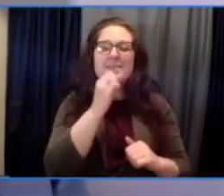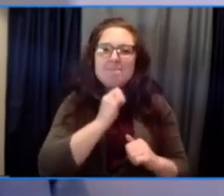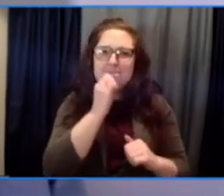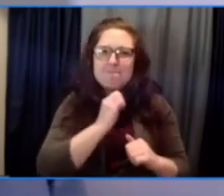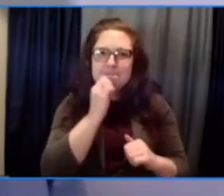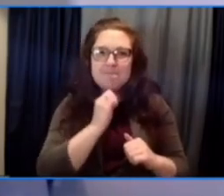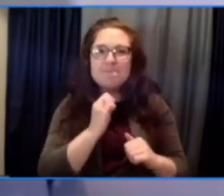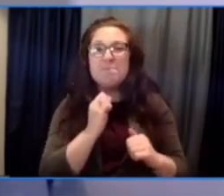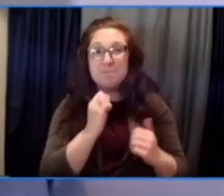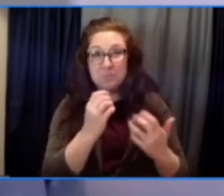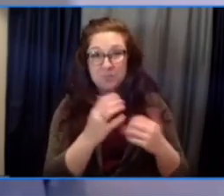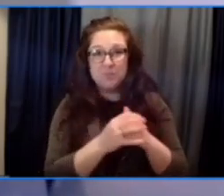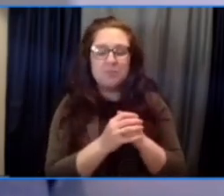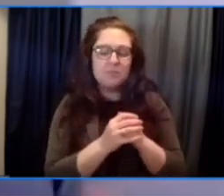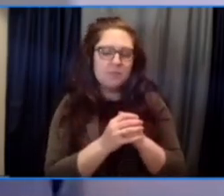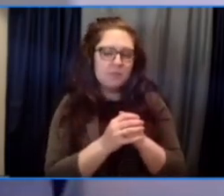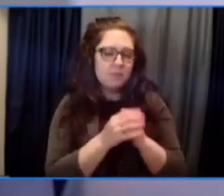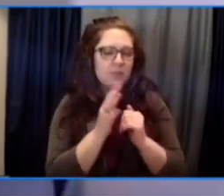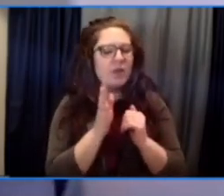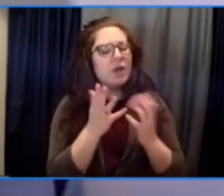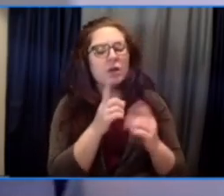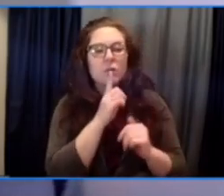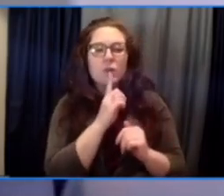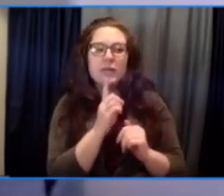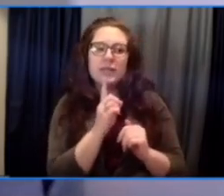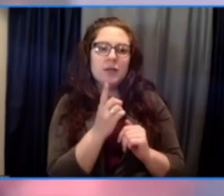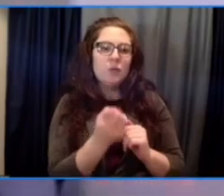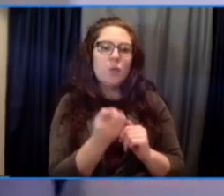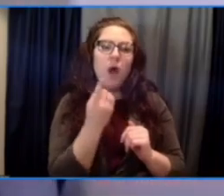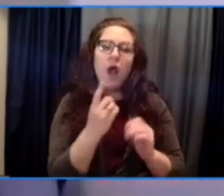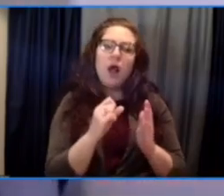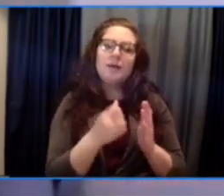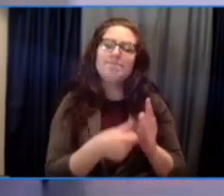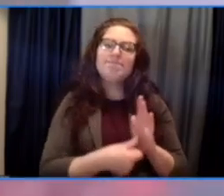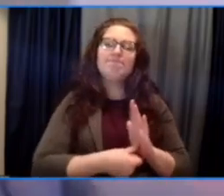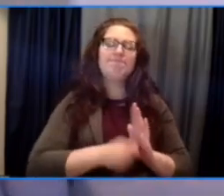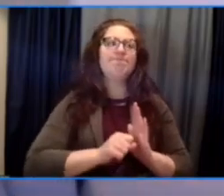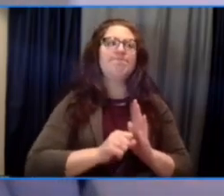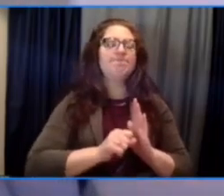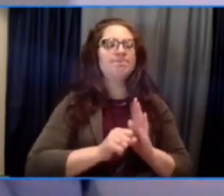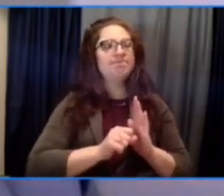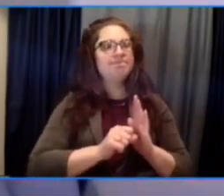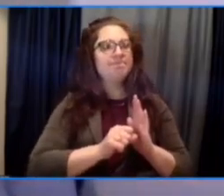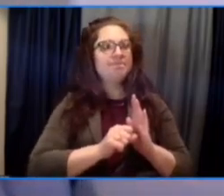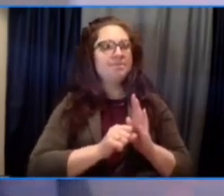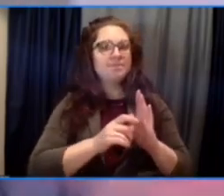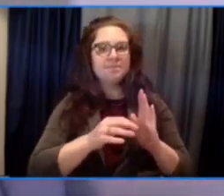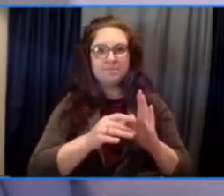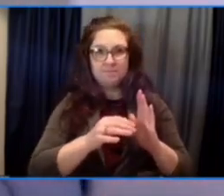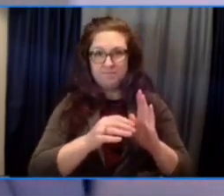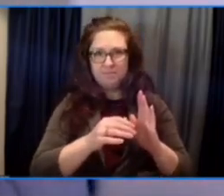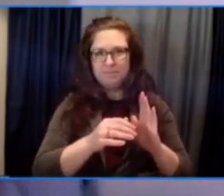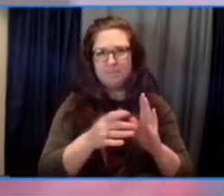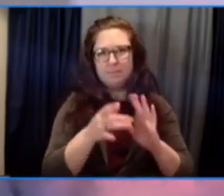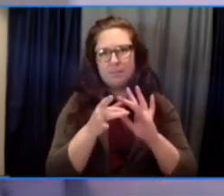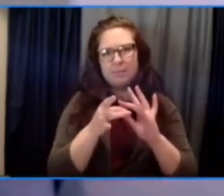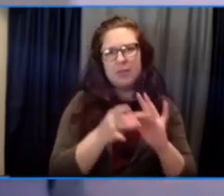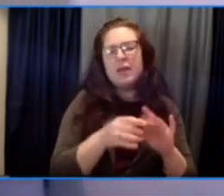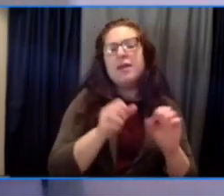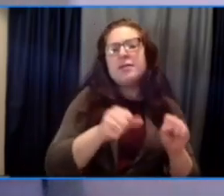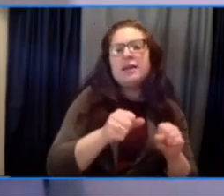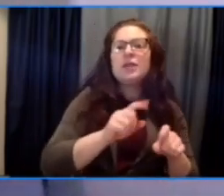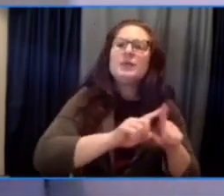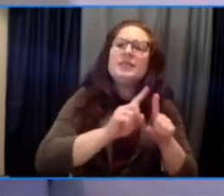that has really jumped out at me, even, you know, along with all of the innovative approaches